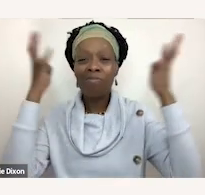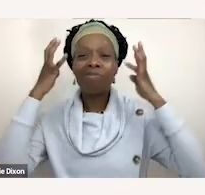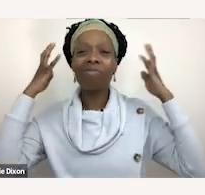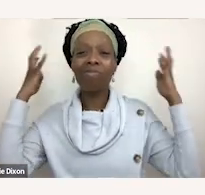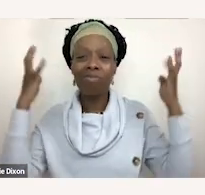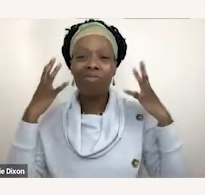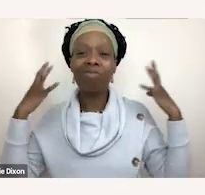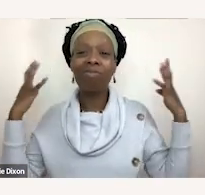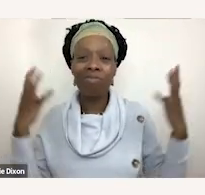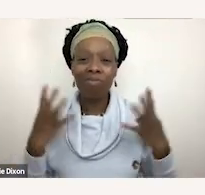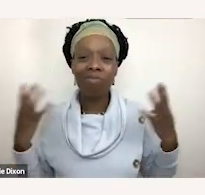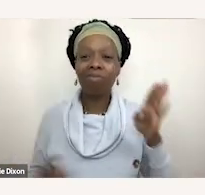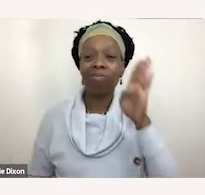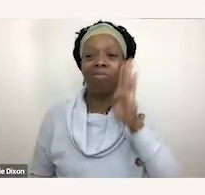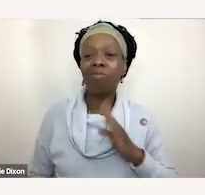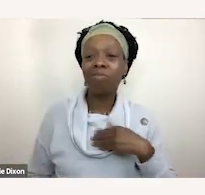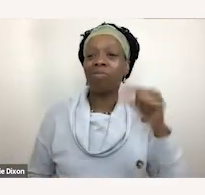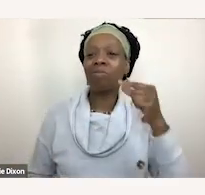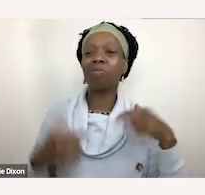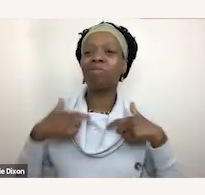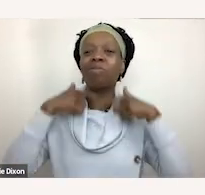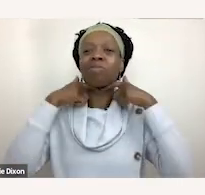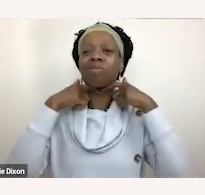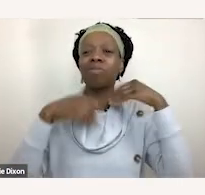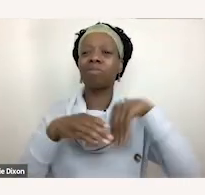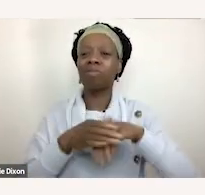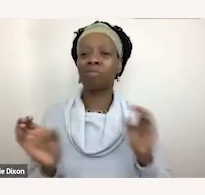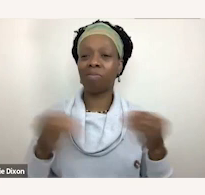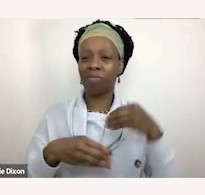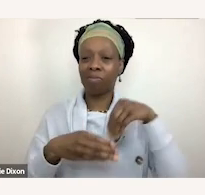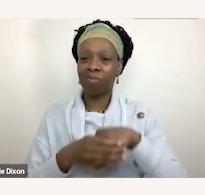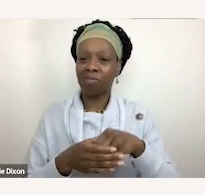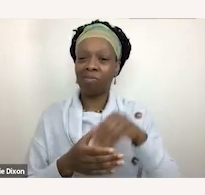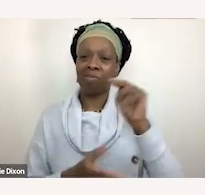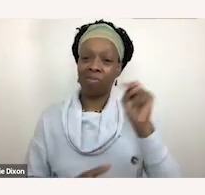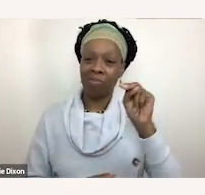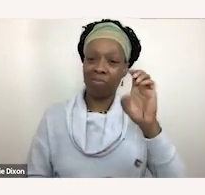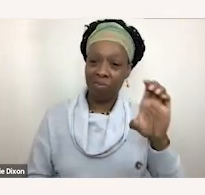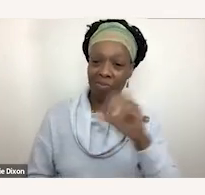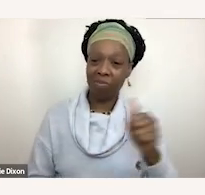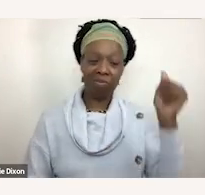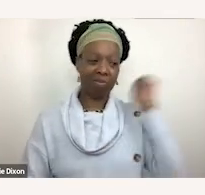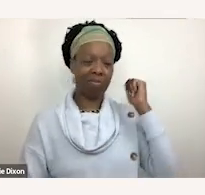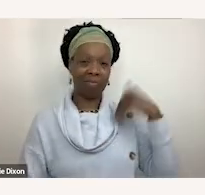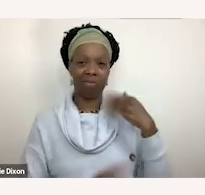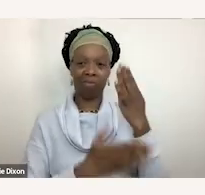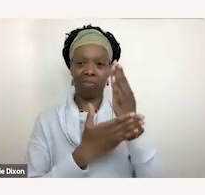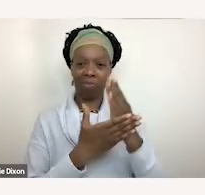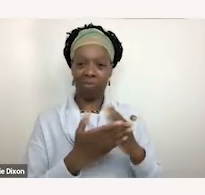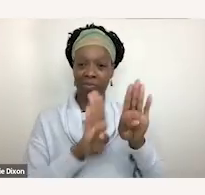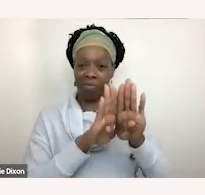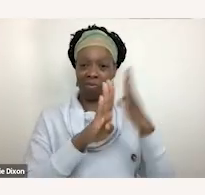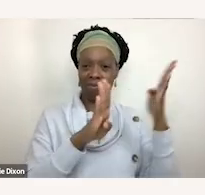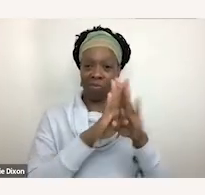turtleneck, and I'm in my office here in North Carolina. And behind me is both a door and a bookshelf.